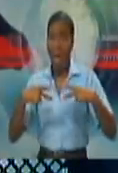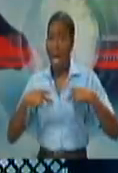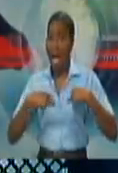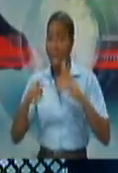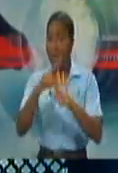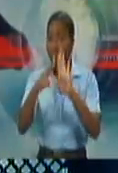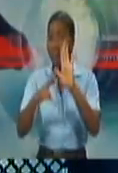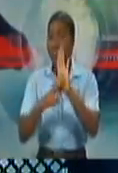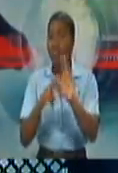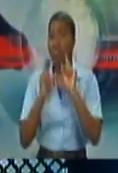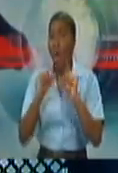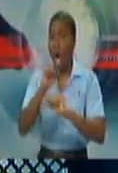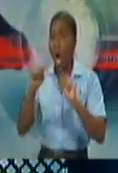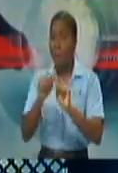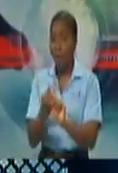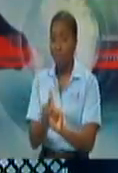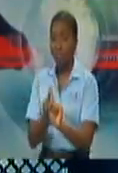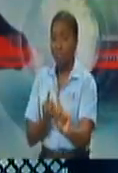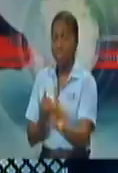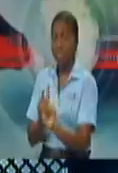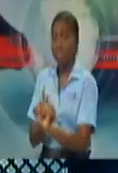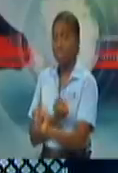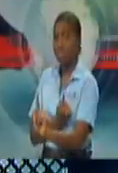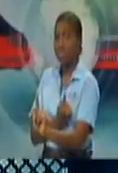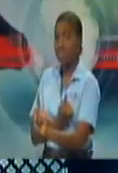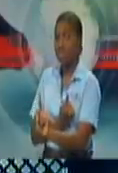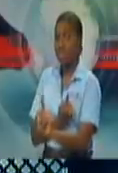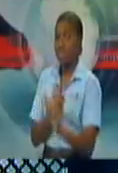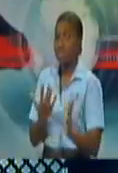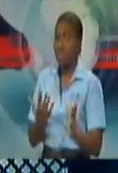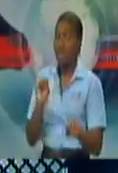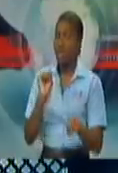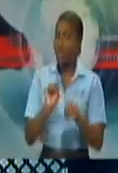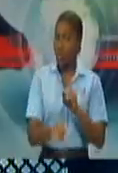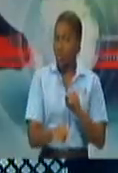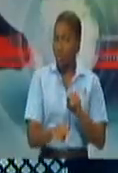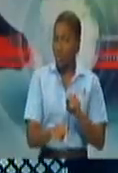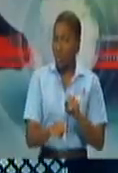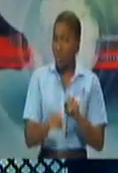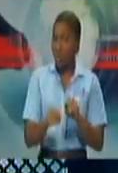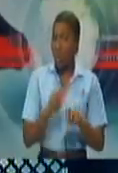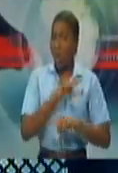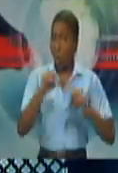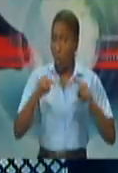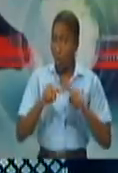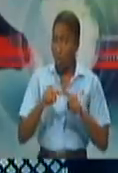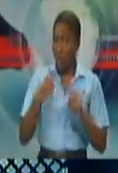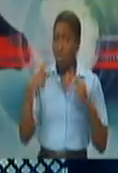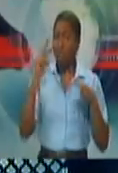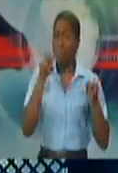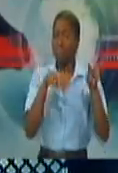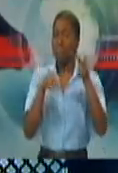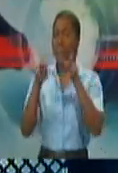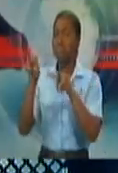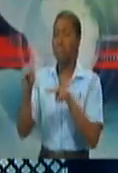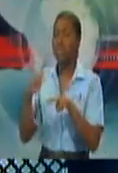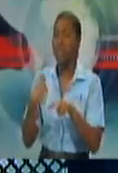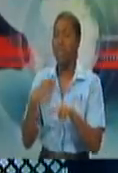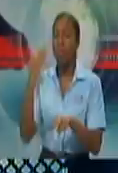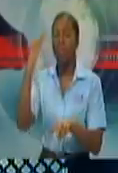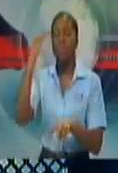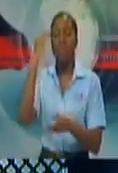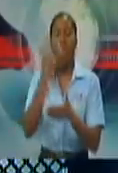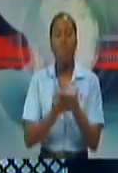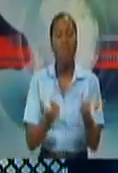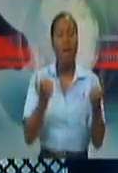and therefore they were at risk and they needed to wear their mask. So the monitoring and evaluation function will tell us basically at the workplace is what is happening,